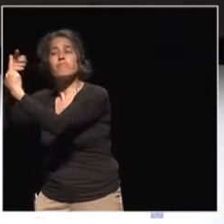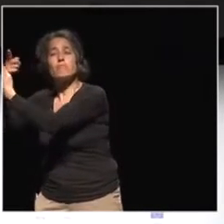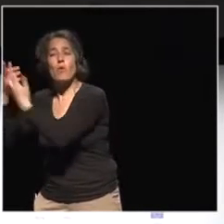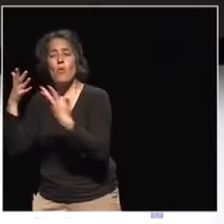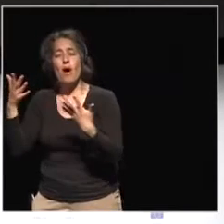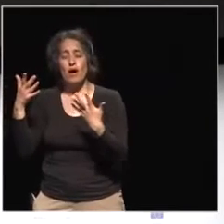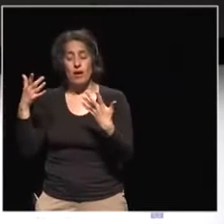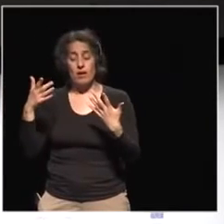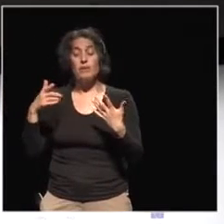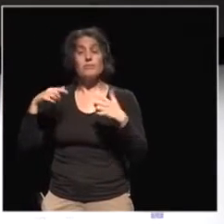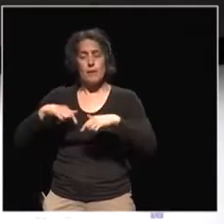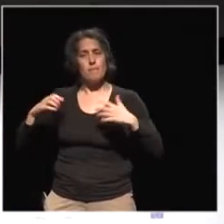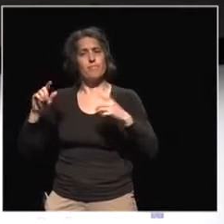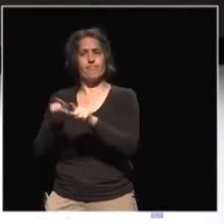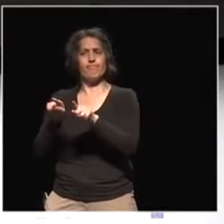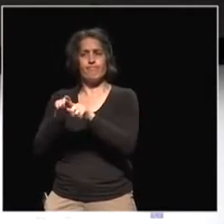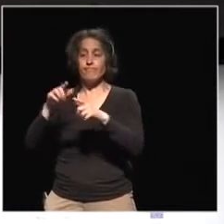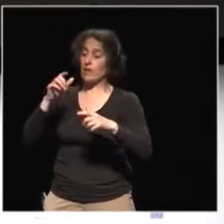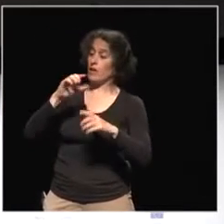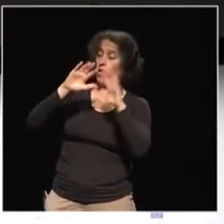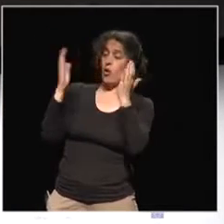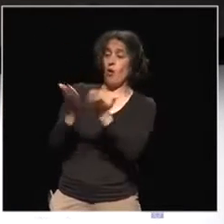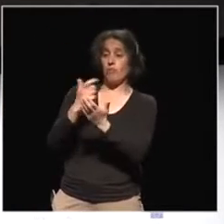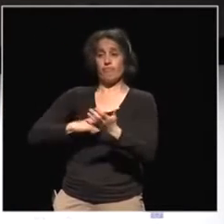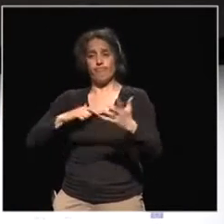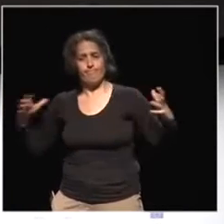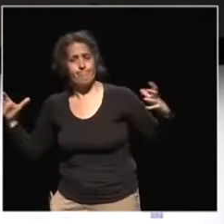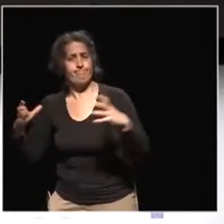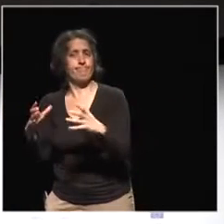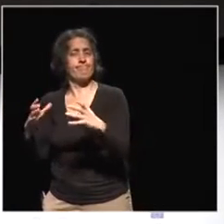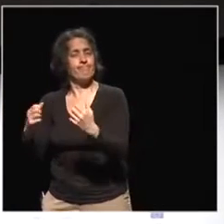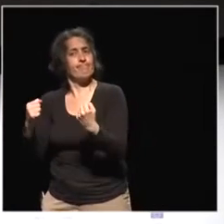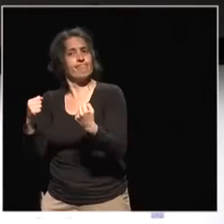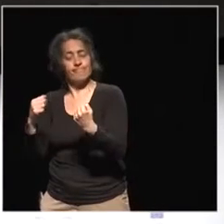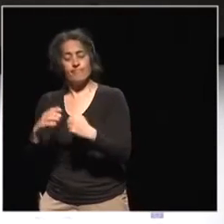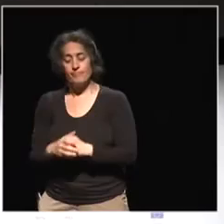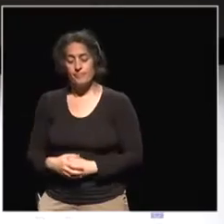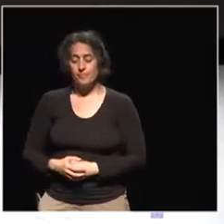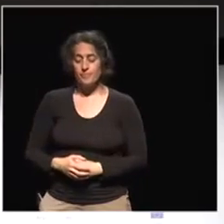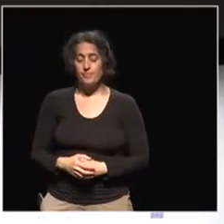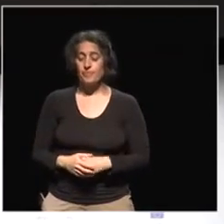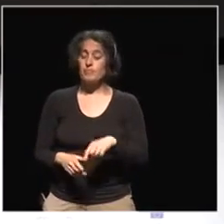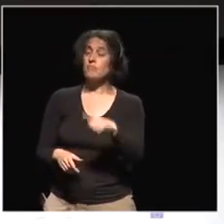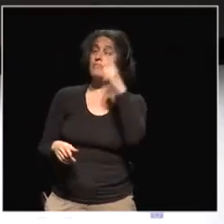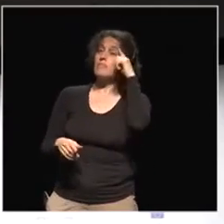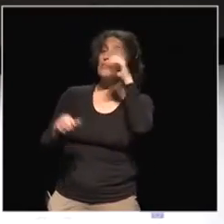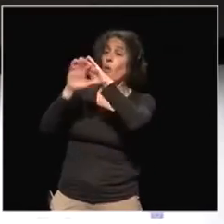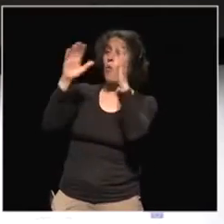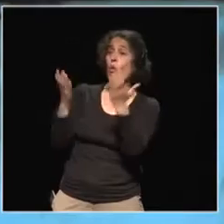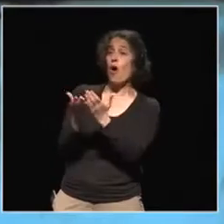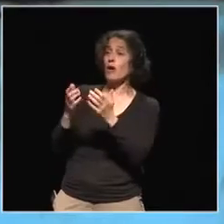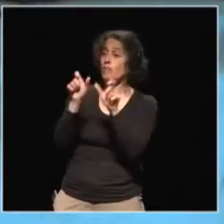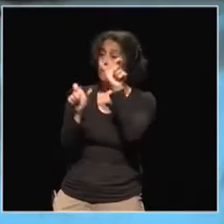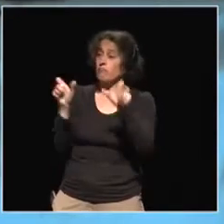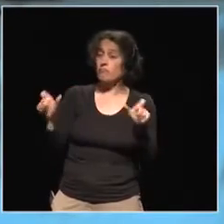entering in a movement, are making movement together. I do not believe that a World Citizens Movement is possible.